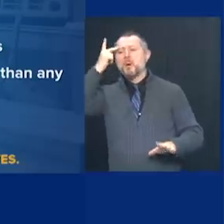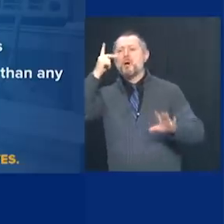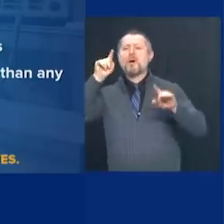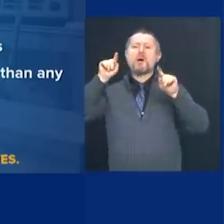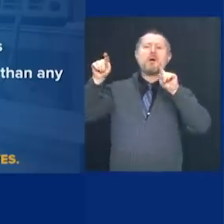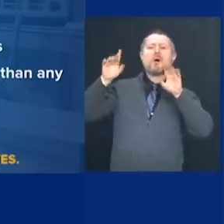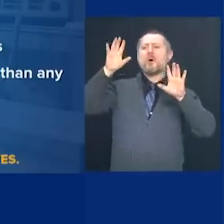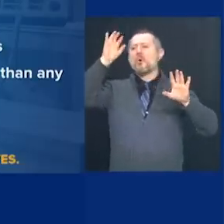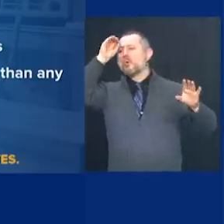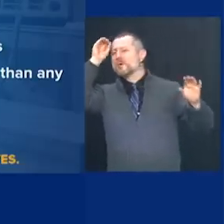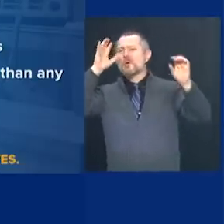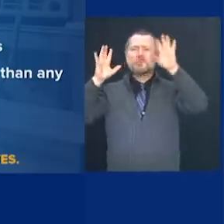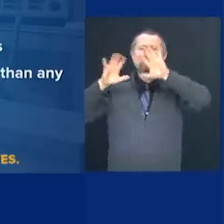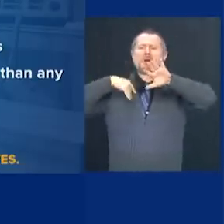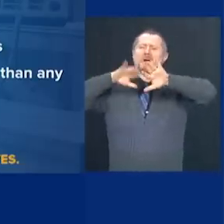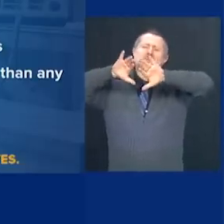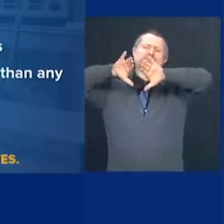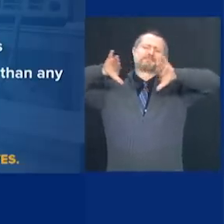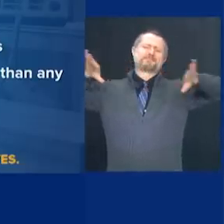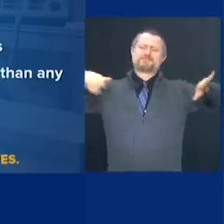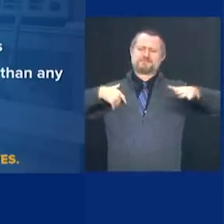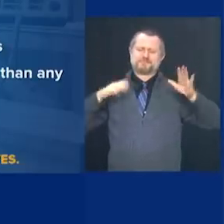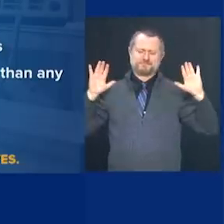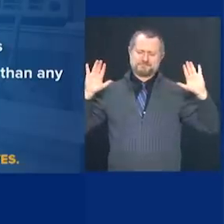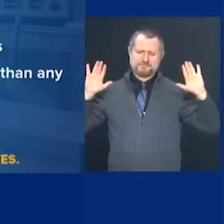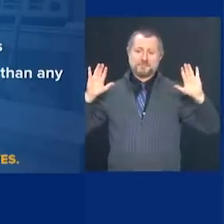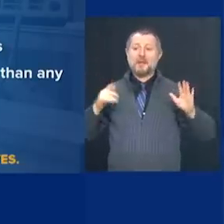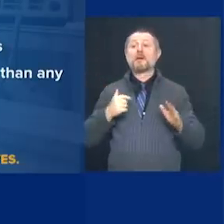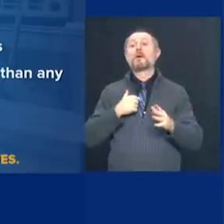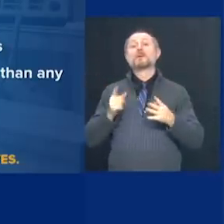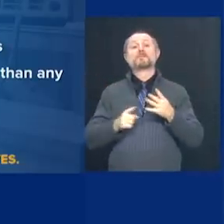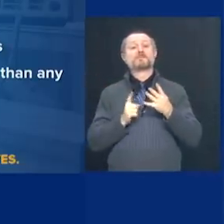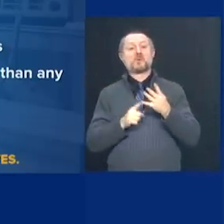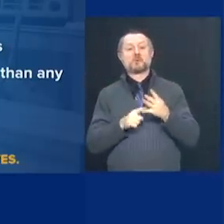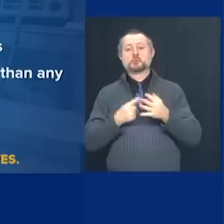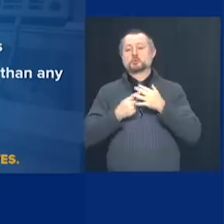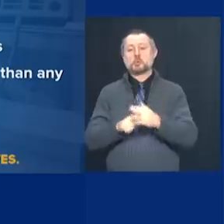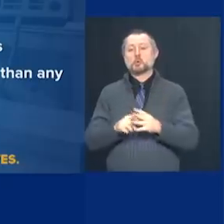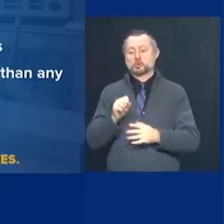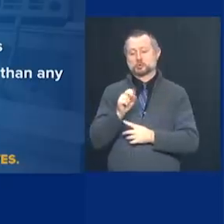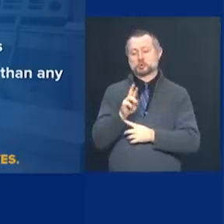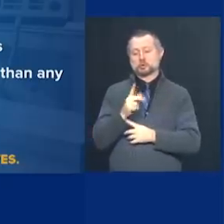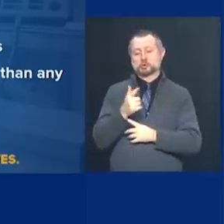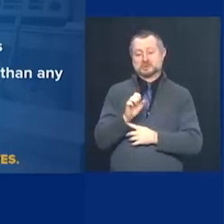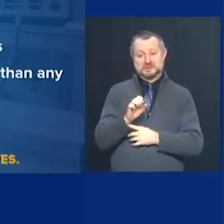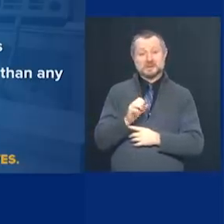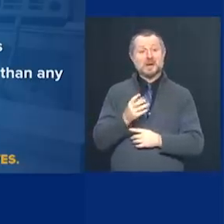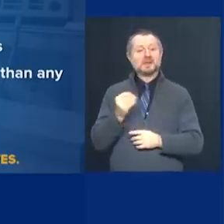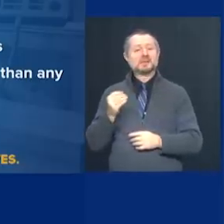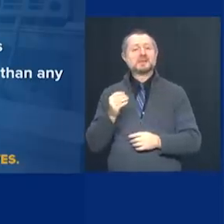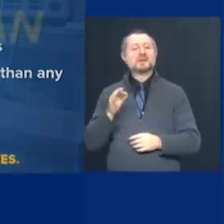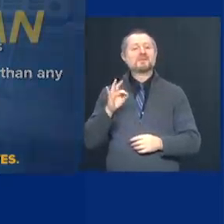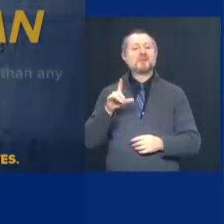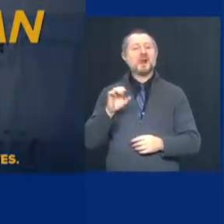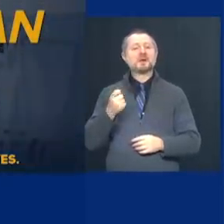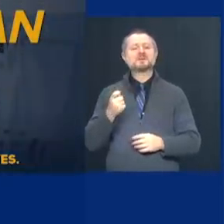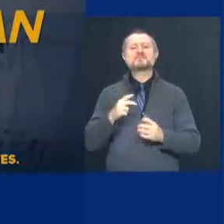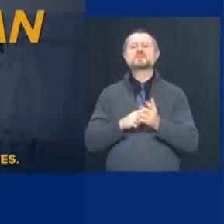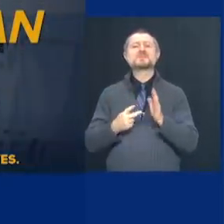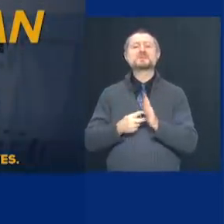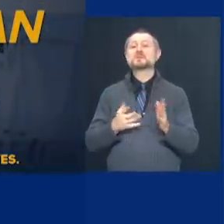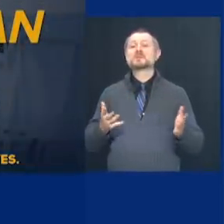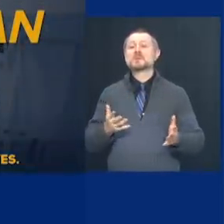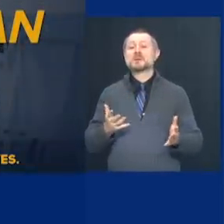And we also started something called the Surgeon Flex Public Health System Management, which is